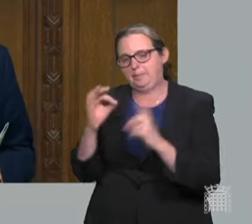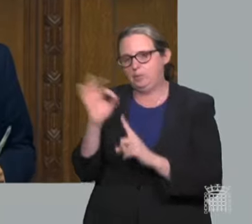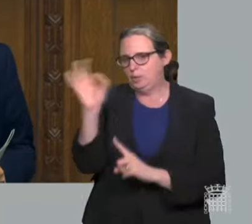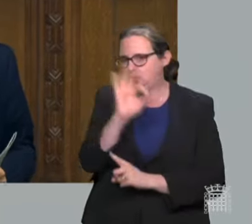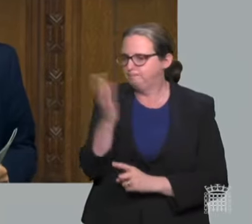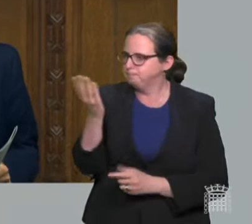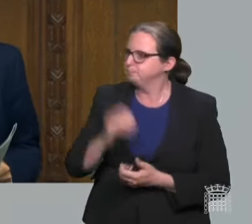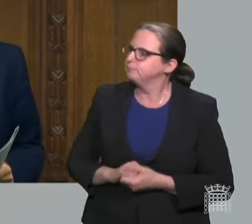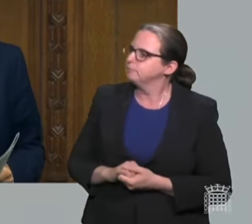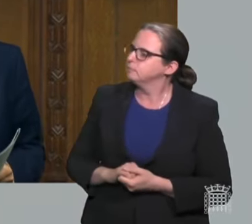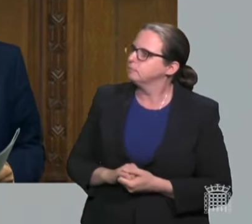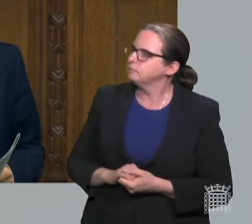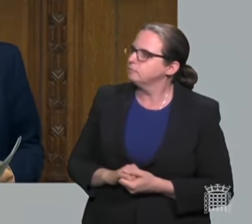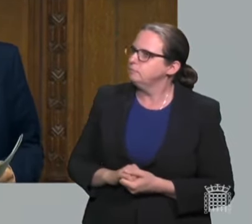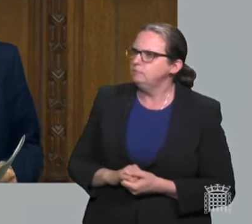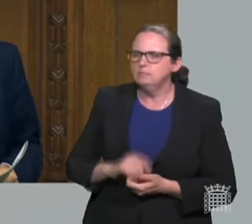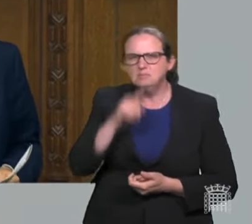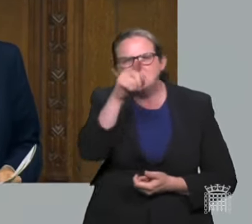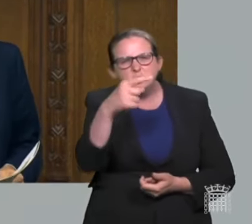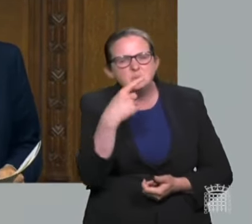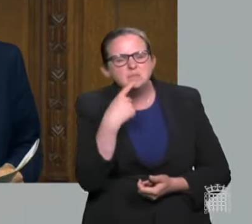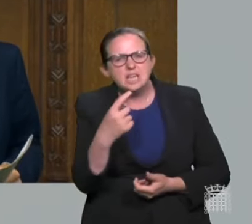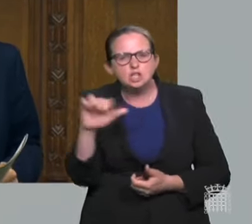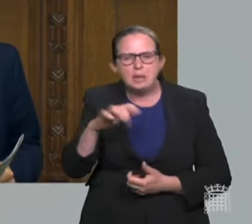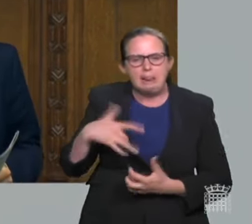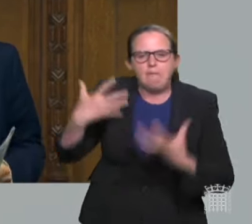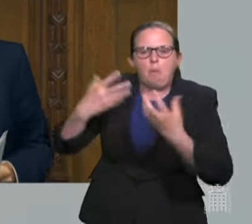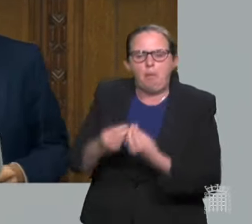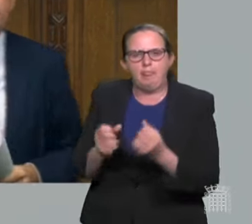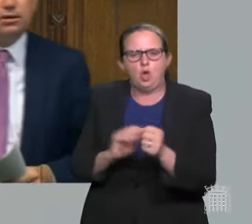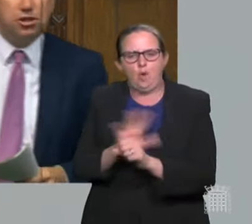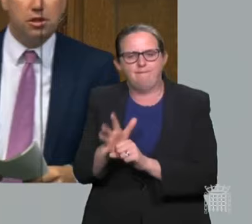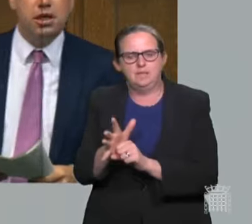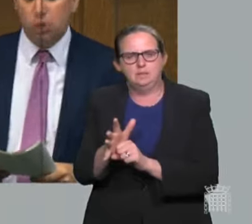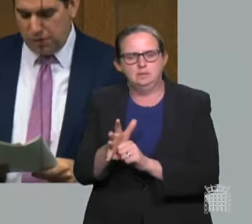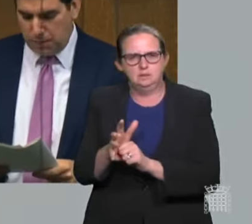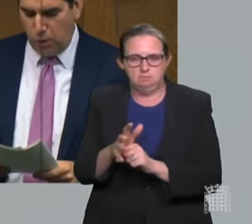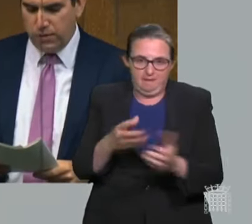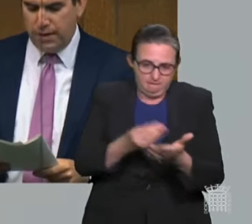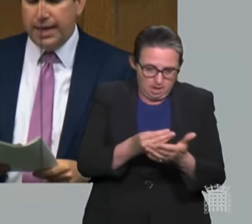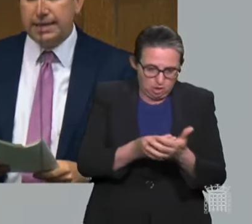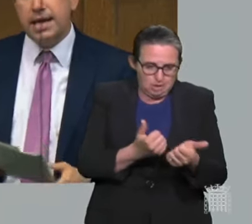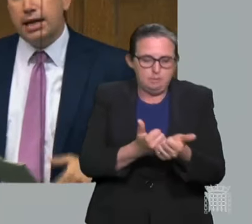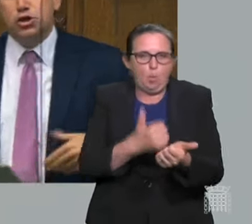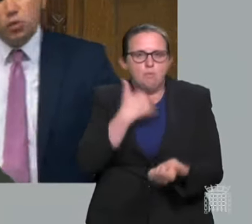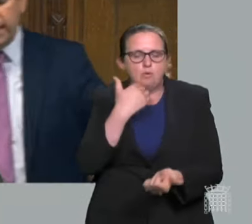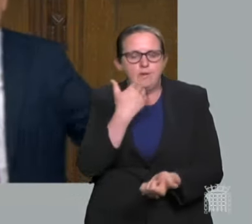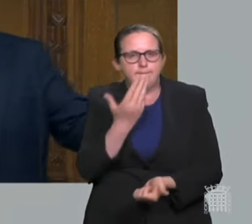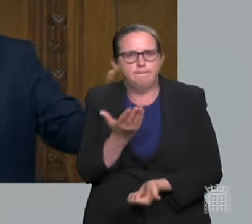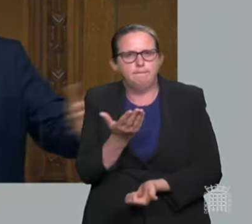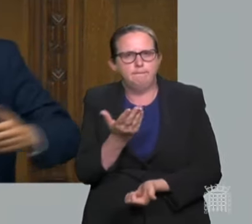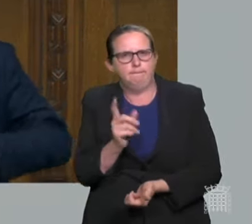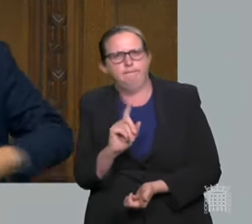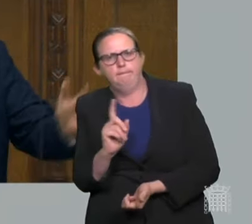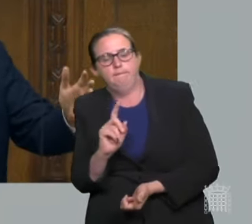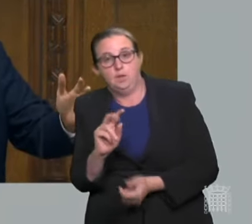for Health to tell people to live with the virus whilst denying people the basic financial and other support that they need. In two weeks'